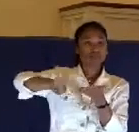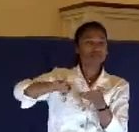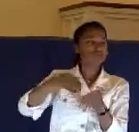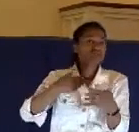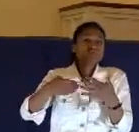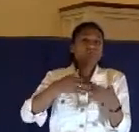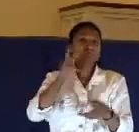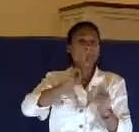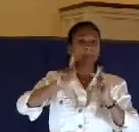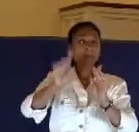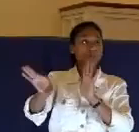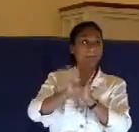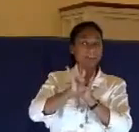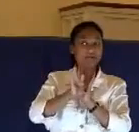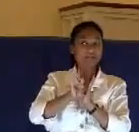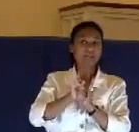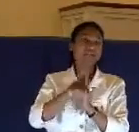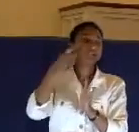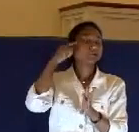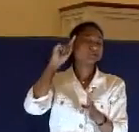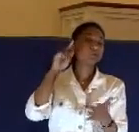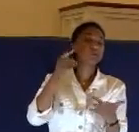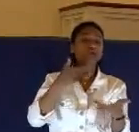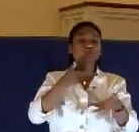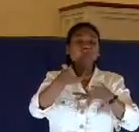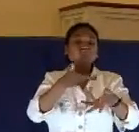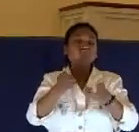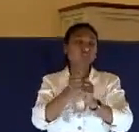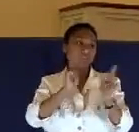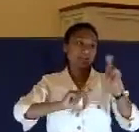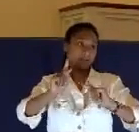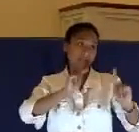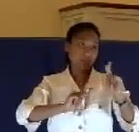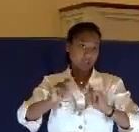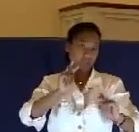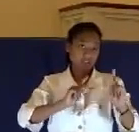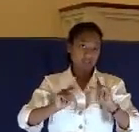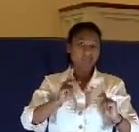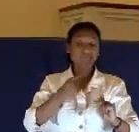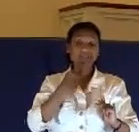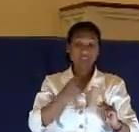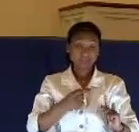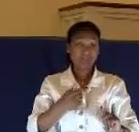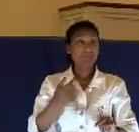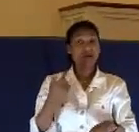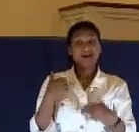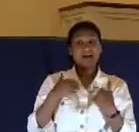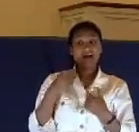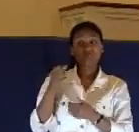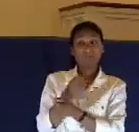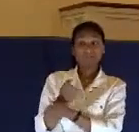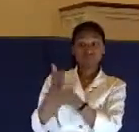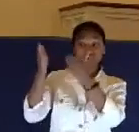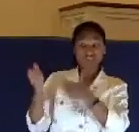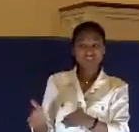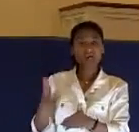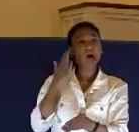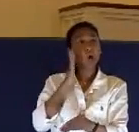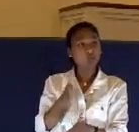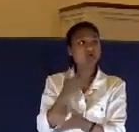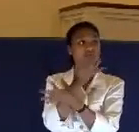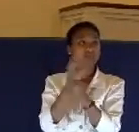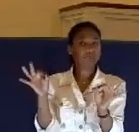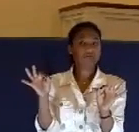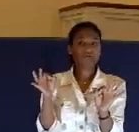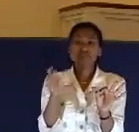chose. This was a way to cultivate goodwill between Rome and the Jewish people. I'm going to let a prisoner free. It'll be the one that you